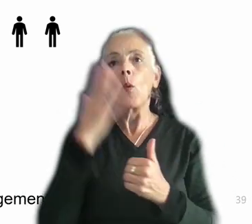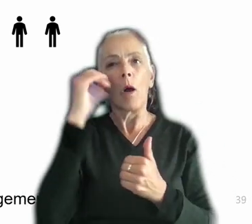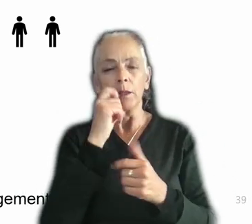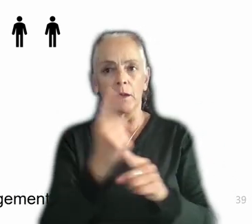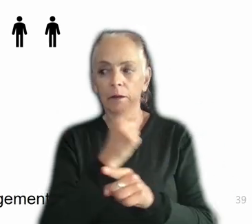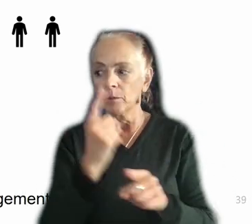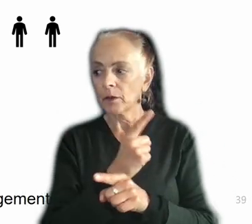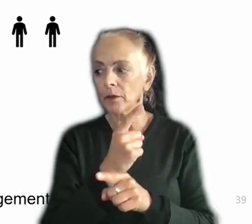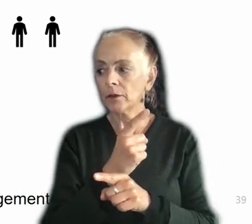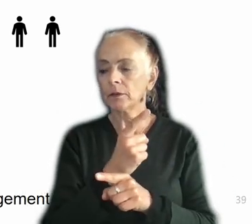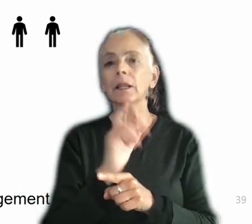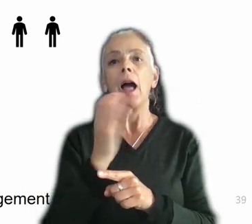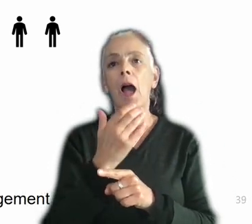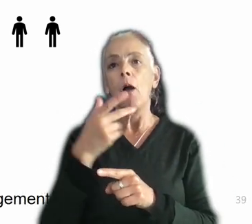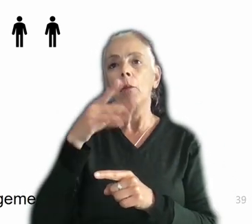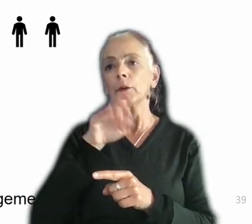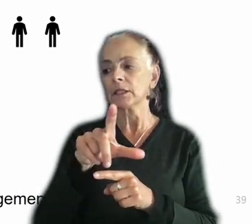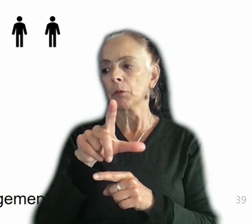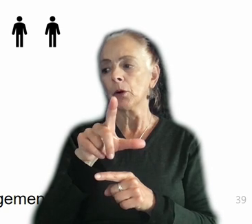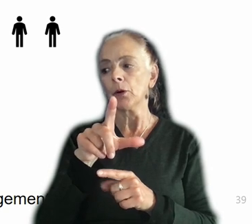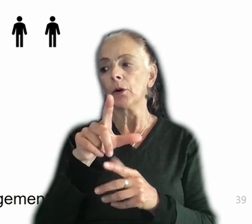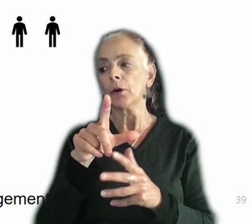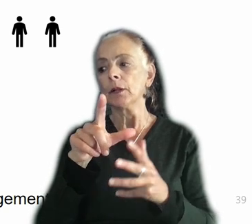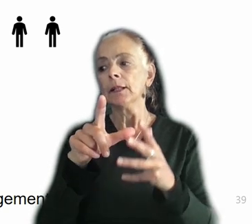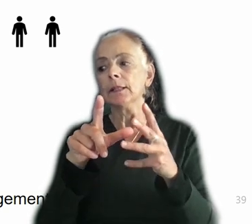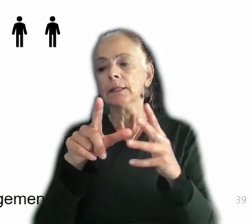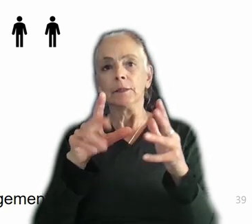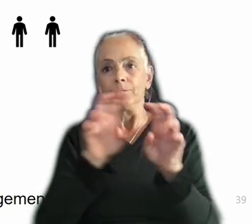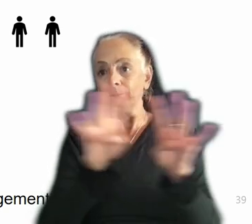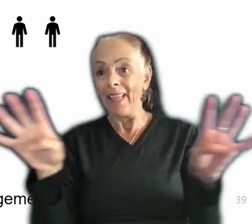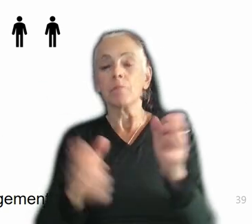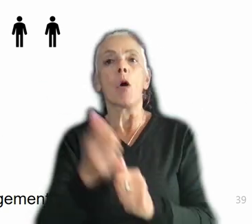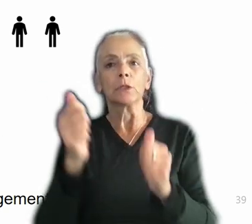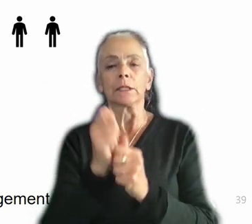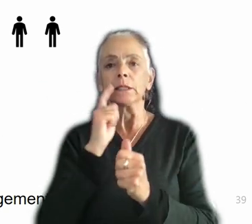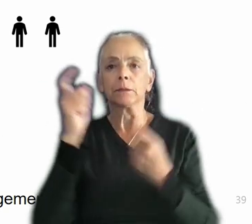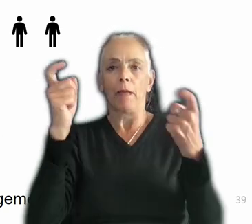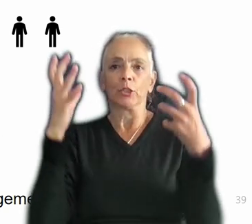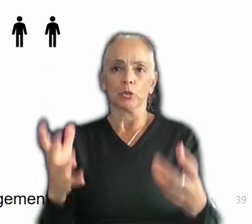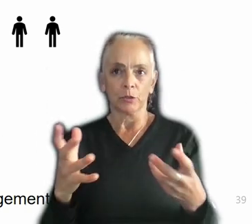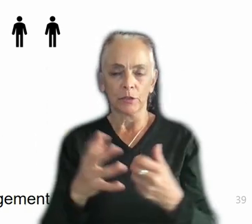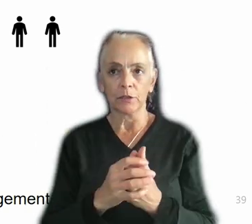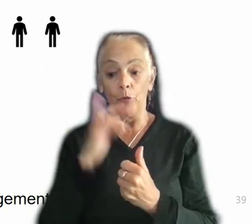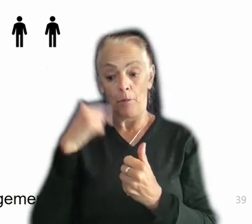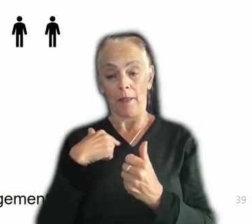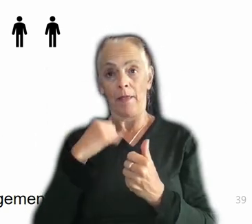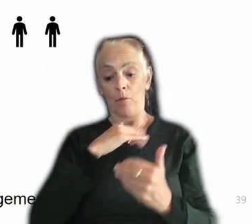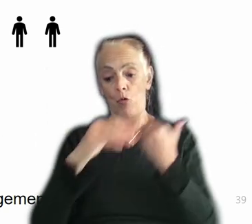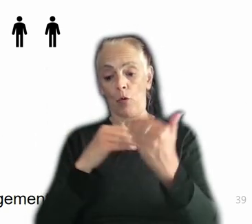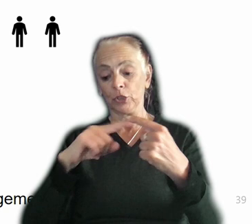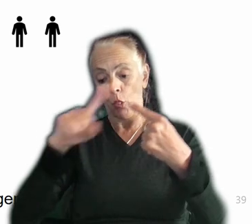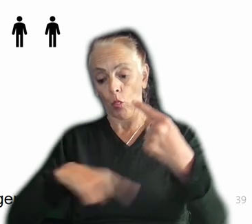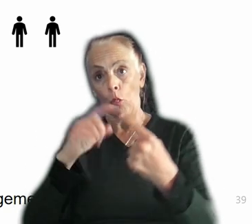in fact, our principal band is actually dominated by management. And for me, this progression loop was key for me to sort